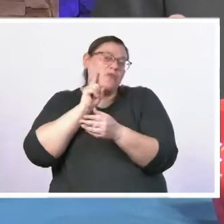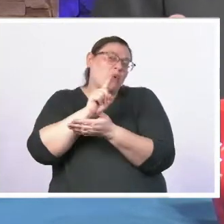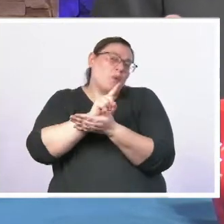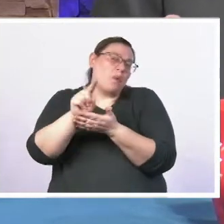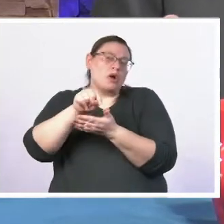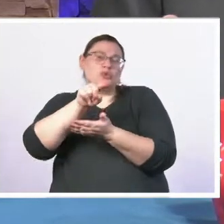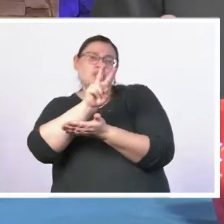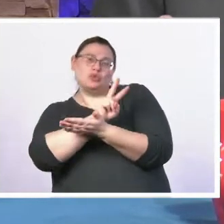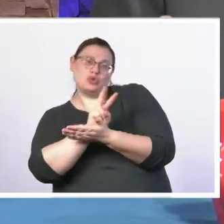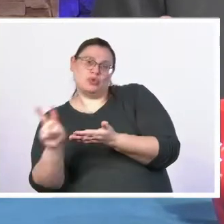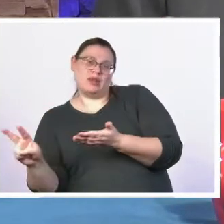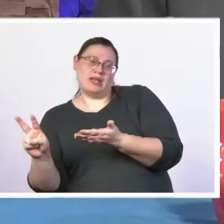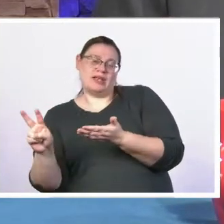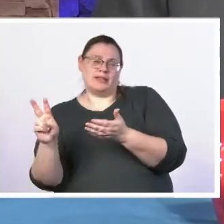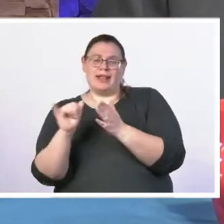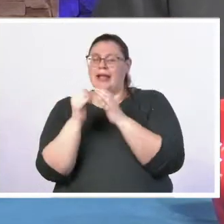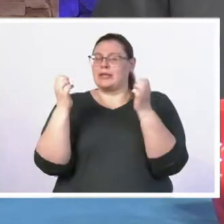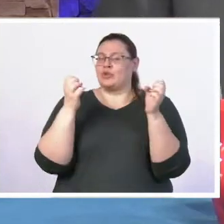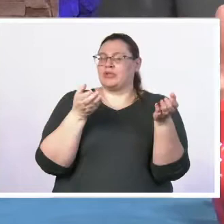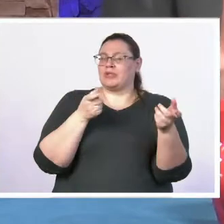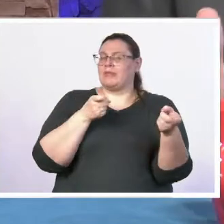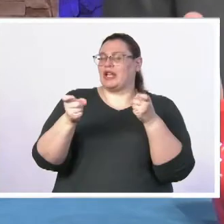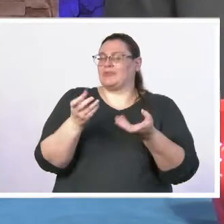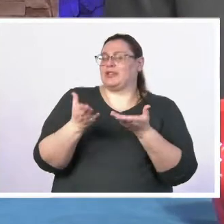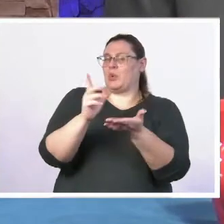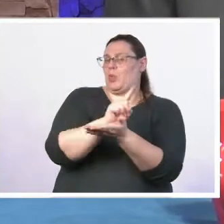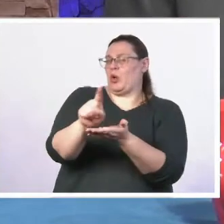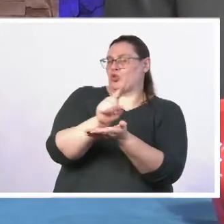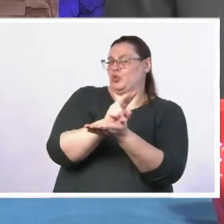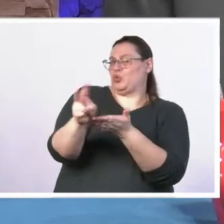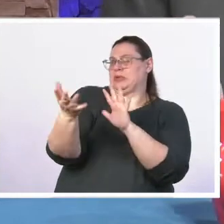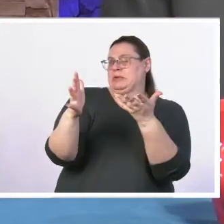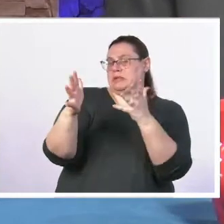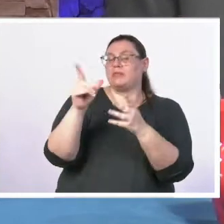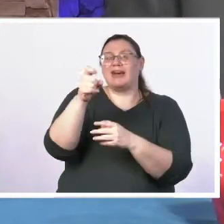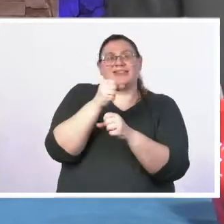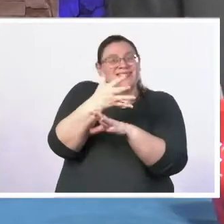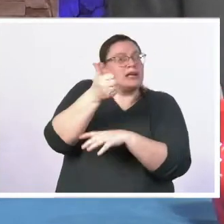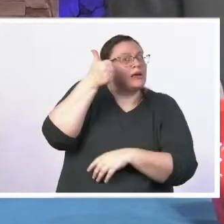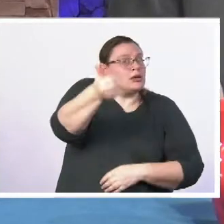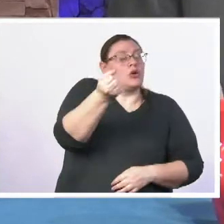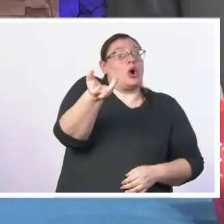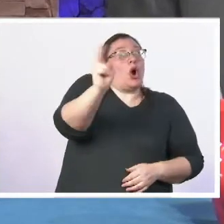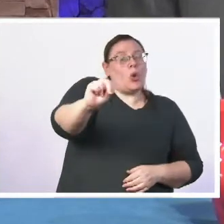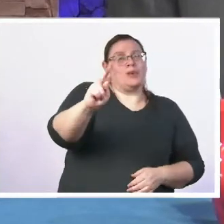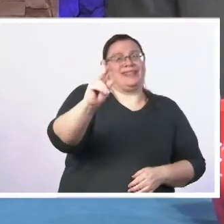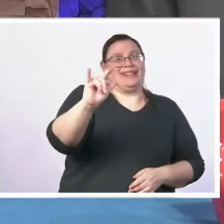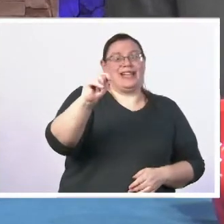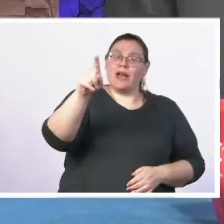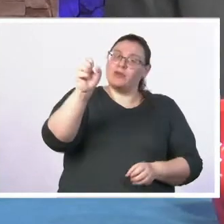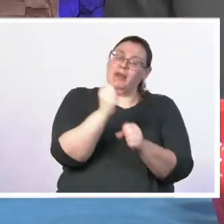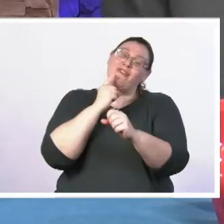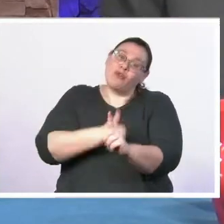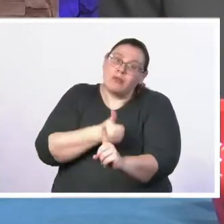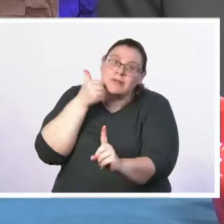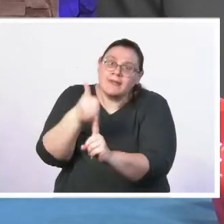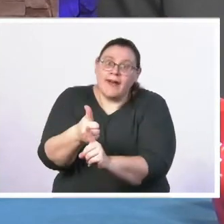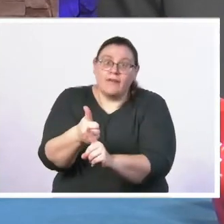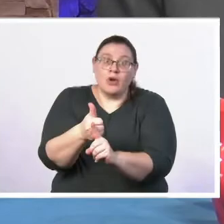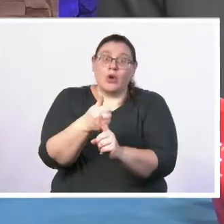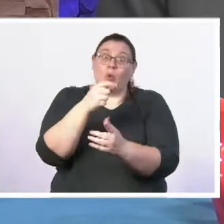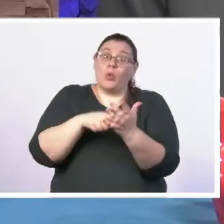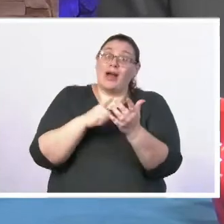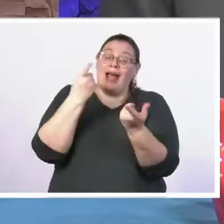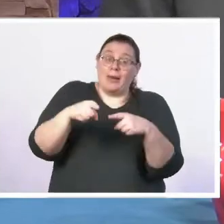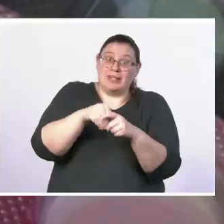management is suggesting that you do that you have to have your own kit but you have to personalize it because what you will